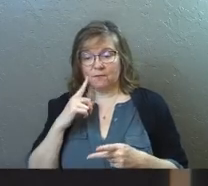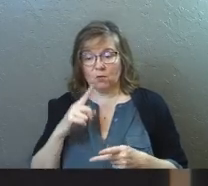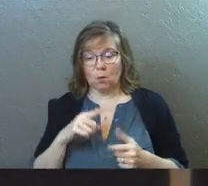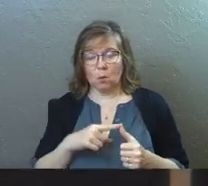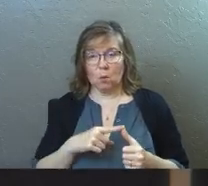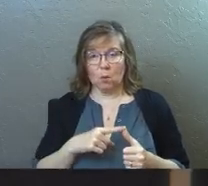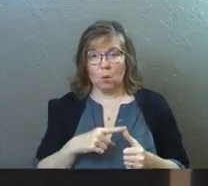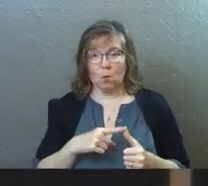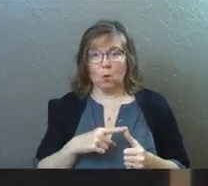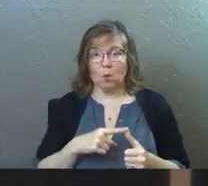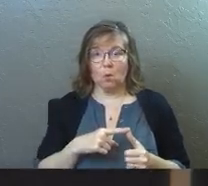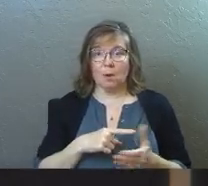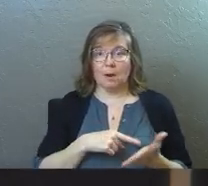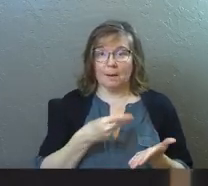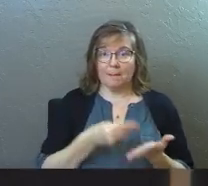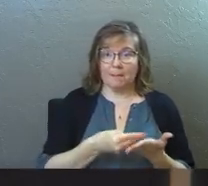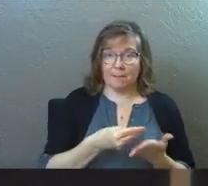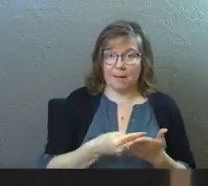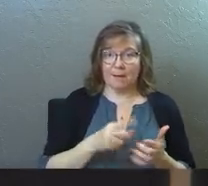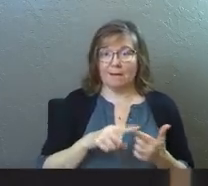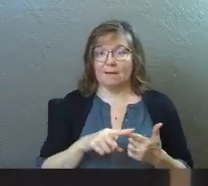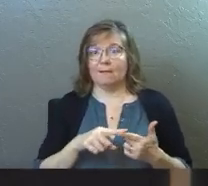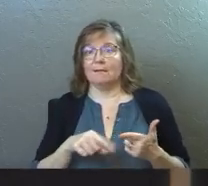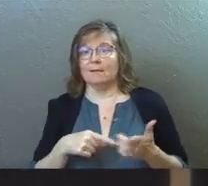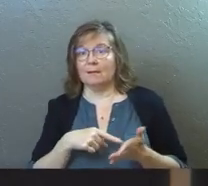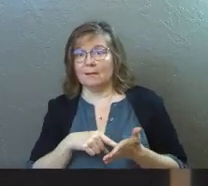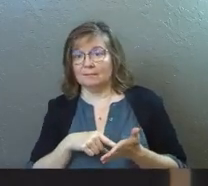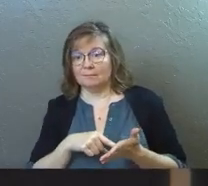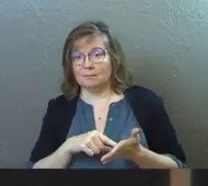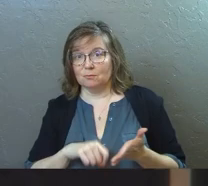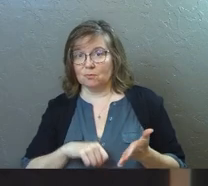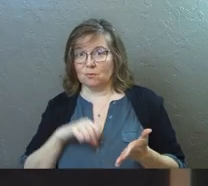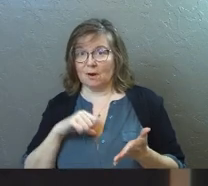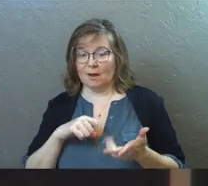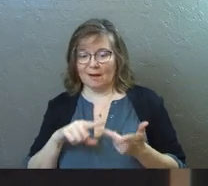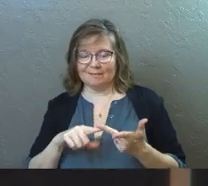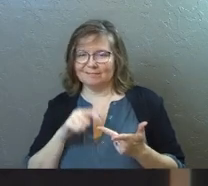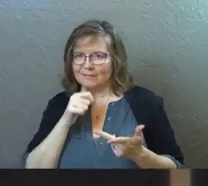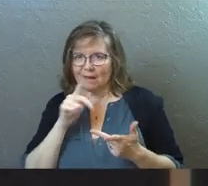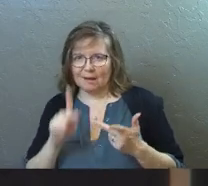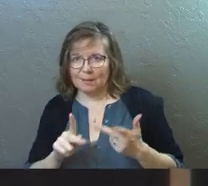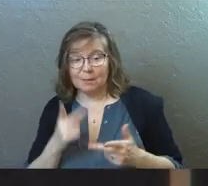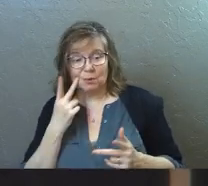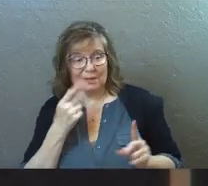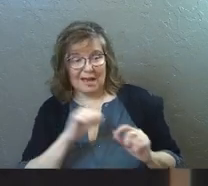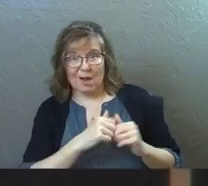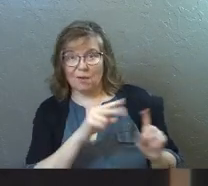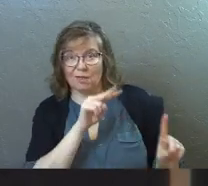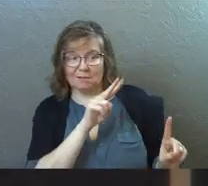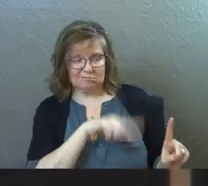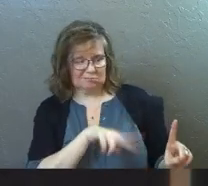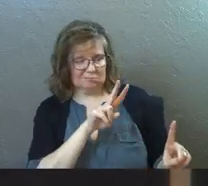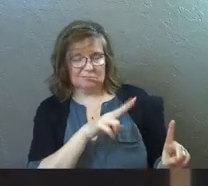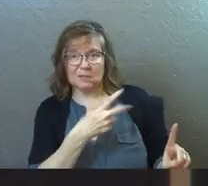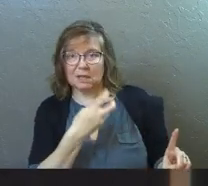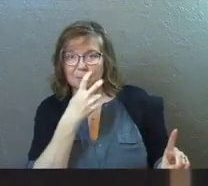paycheck, and power, not people. And you see it in the way that they treated the blind man. Again, why didn't they know